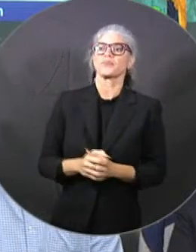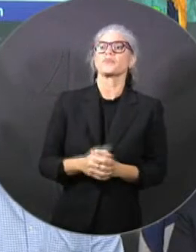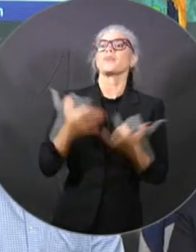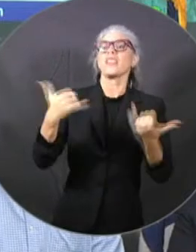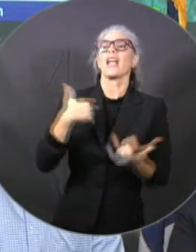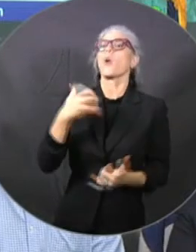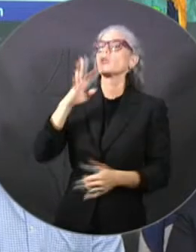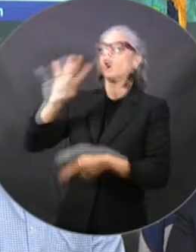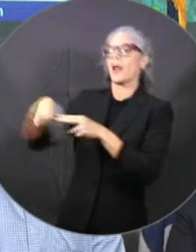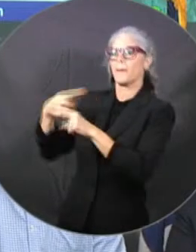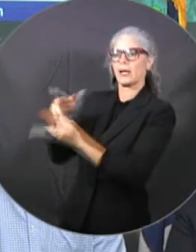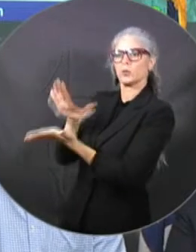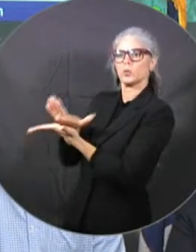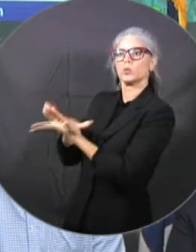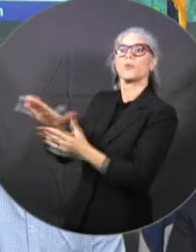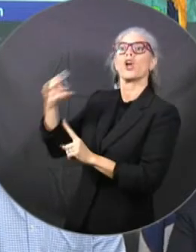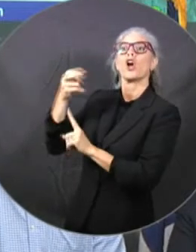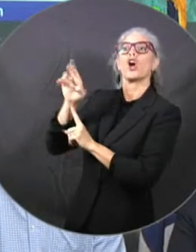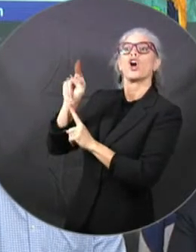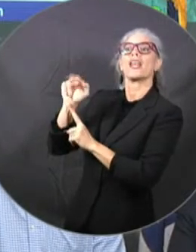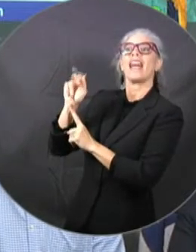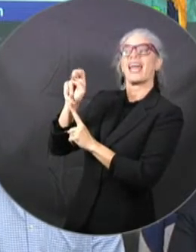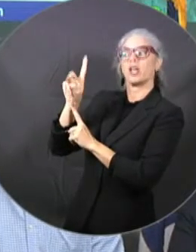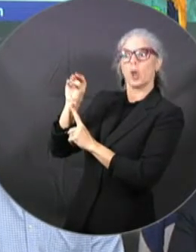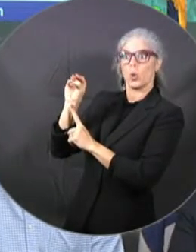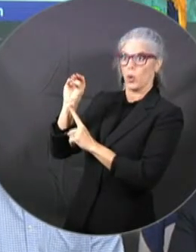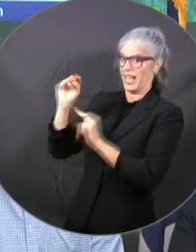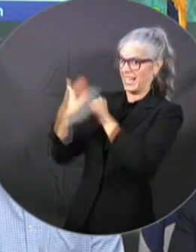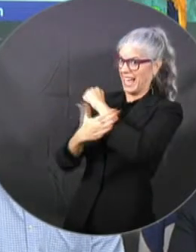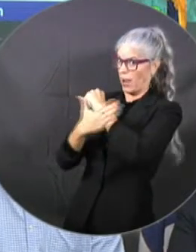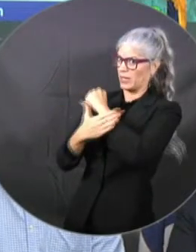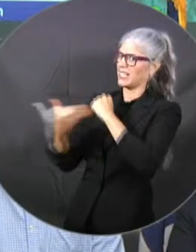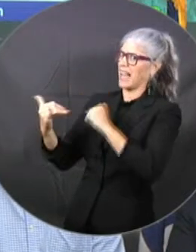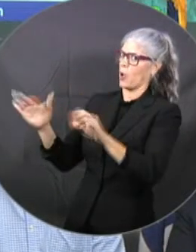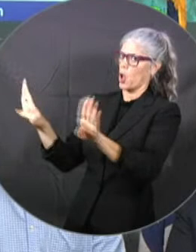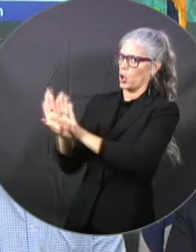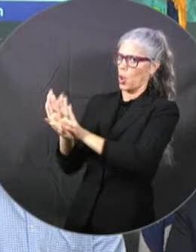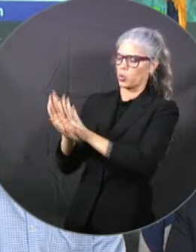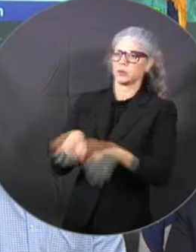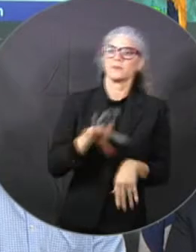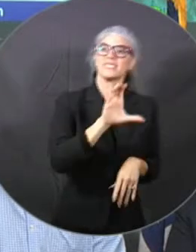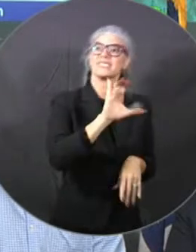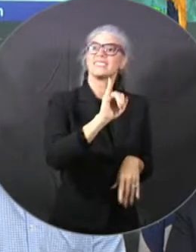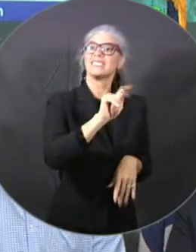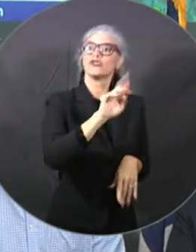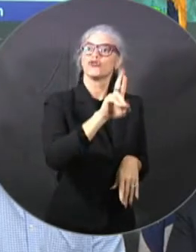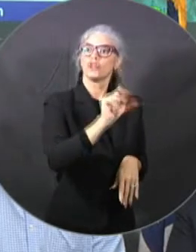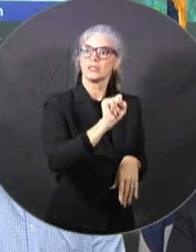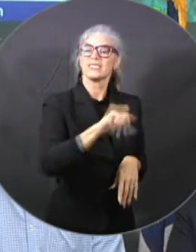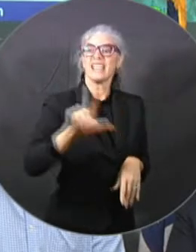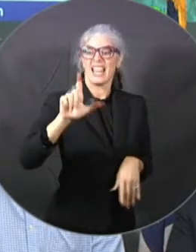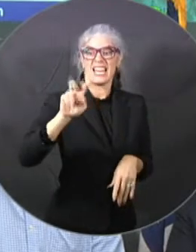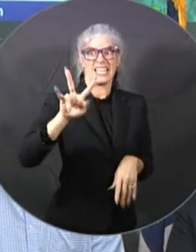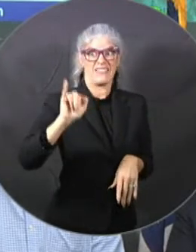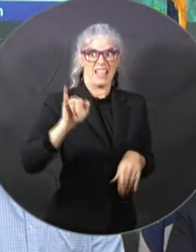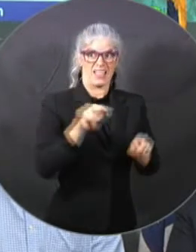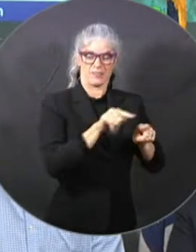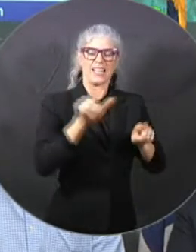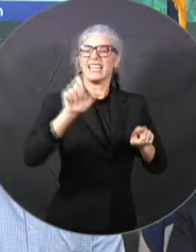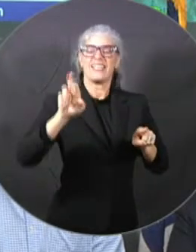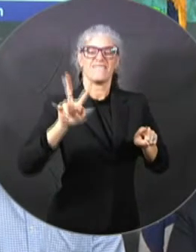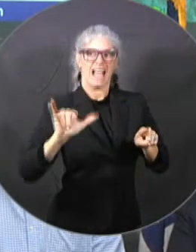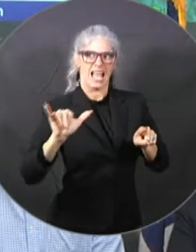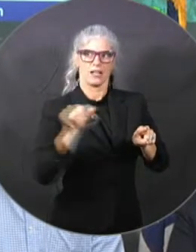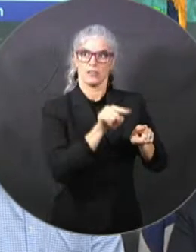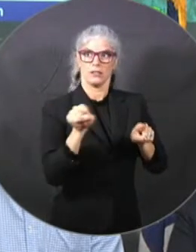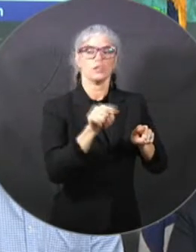and Levy tomorrow there will be more counties to come in terms of school closures. And so parents just just understand that that's that's coming